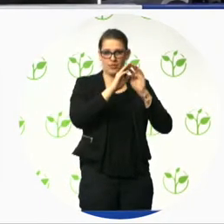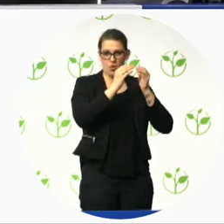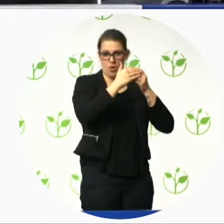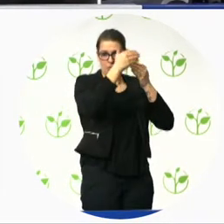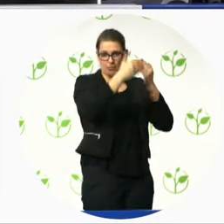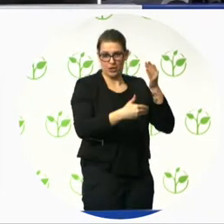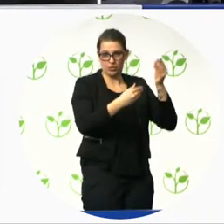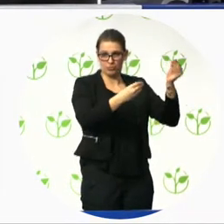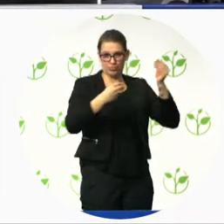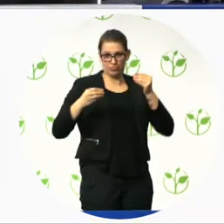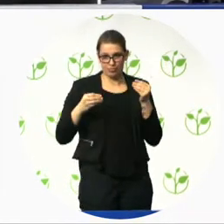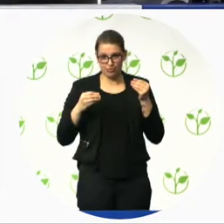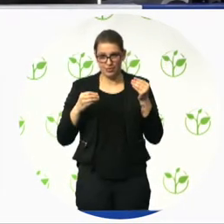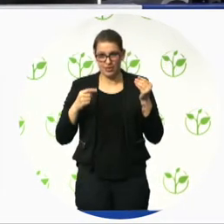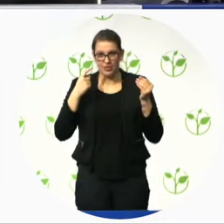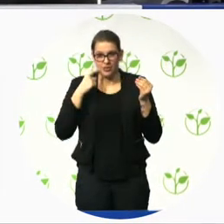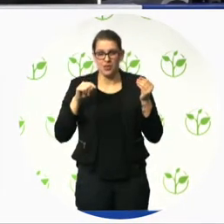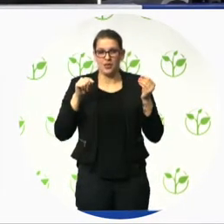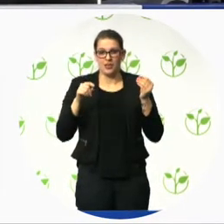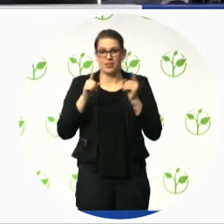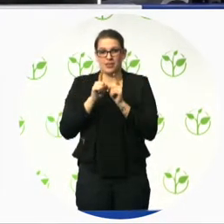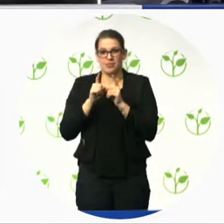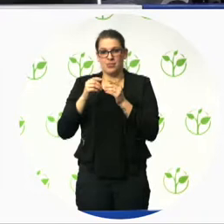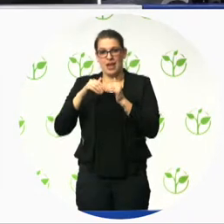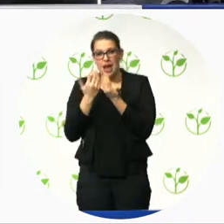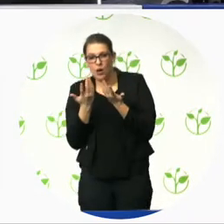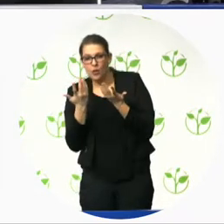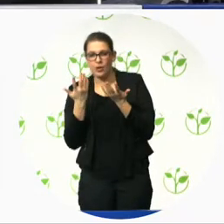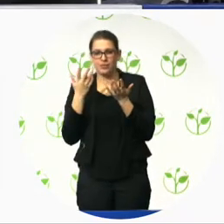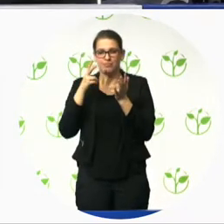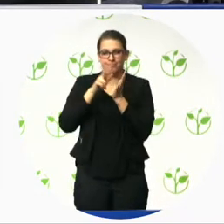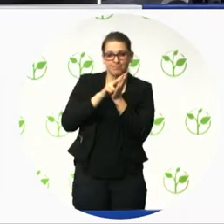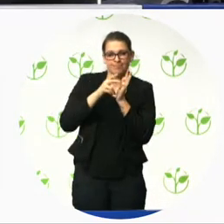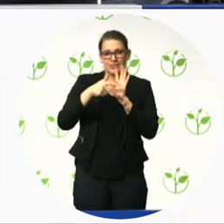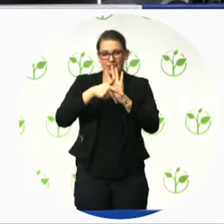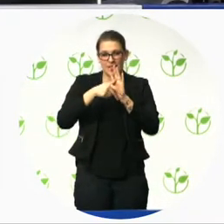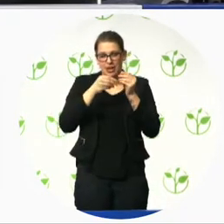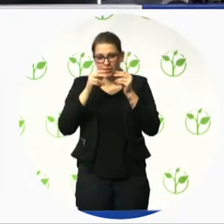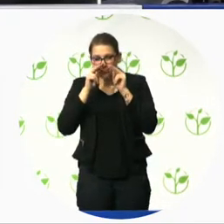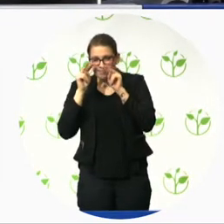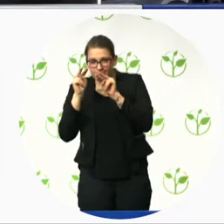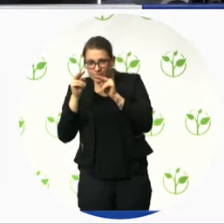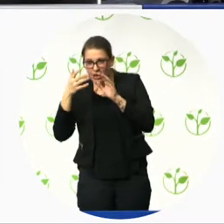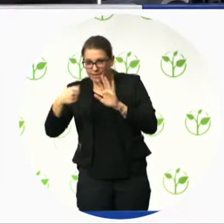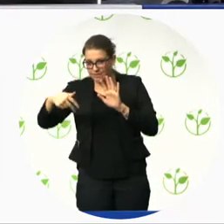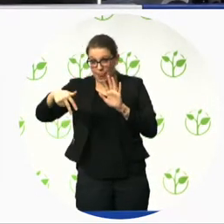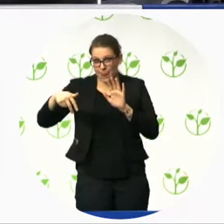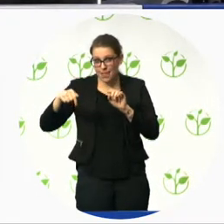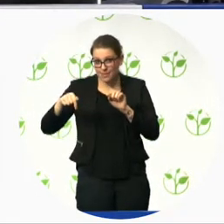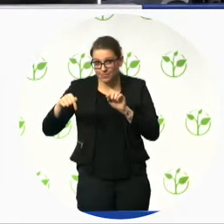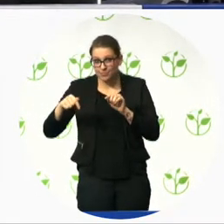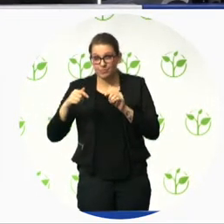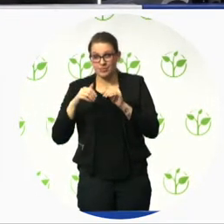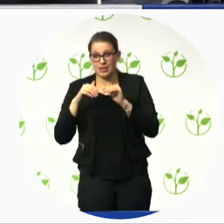public interest. Everybody can look into this report and can see how the certification has been achieved.